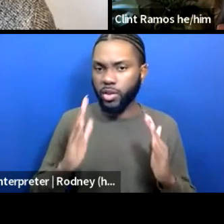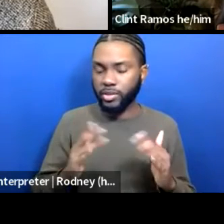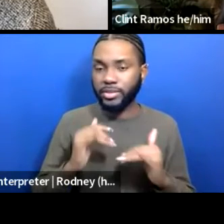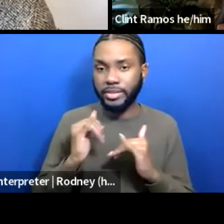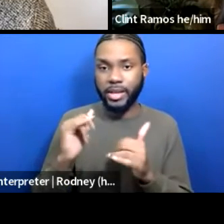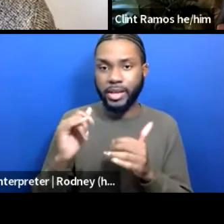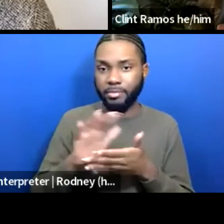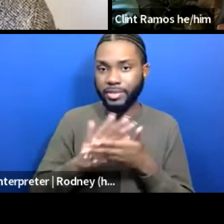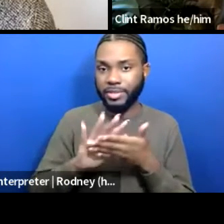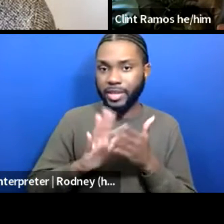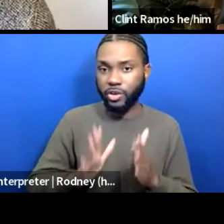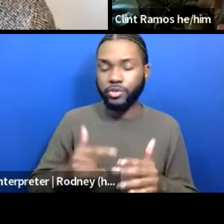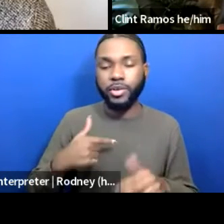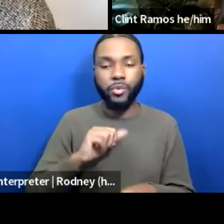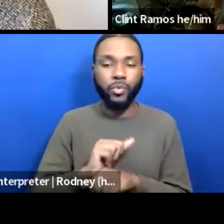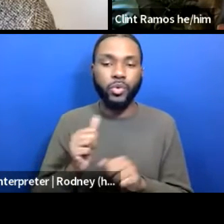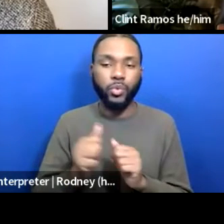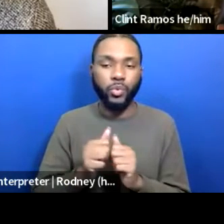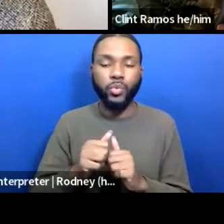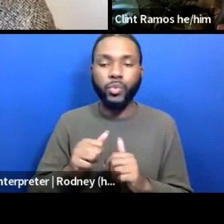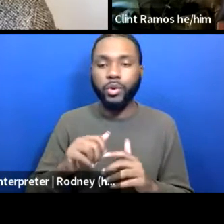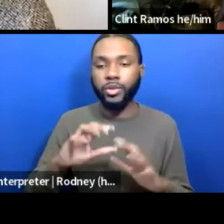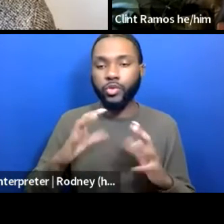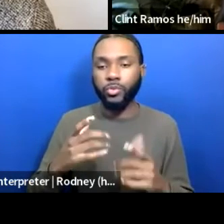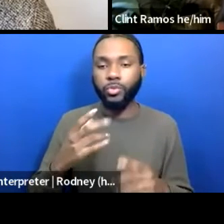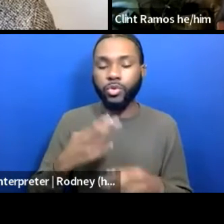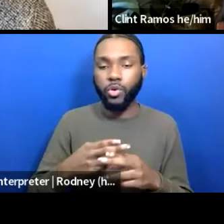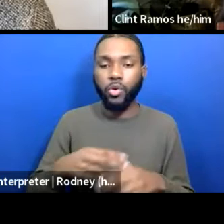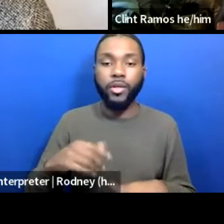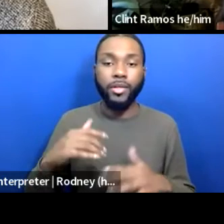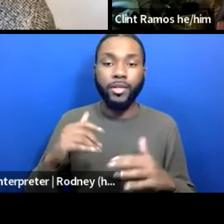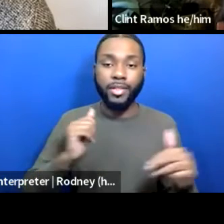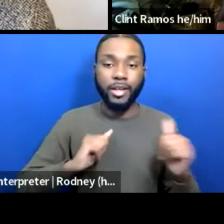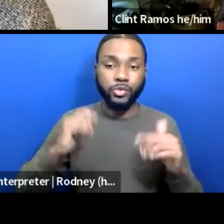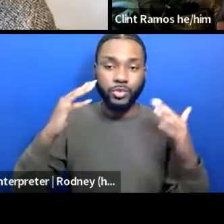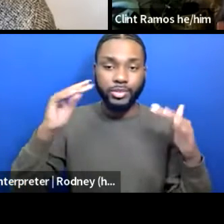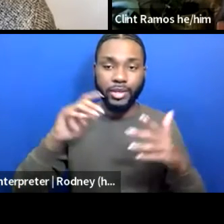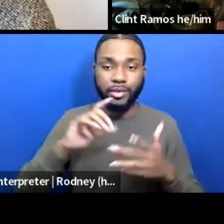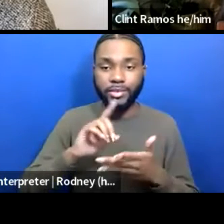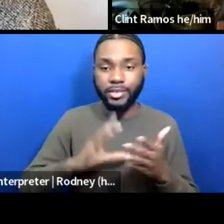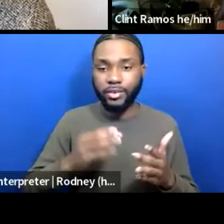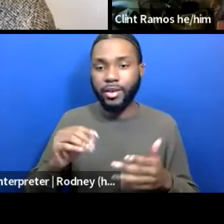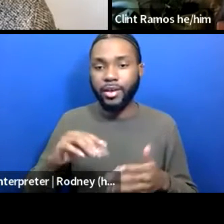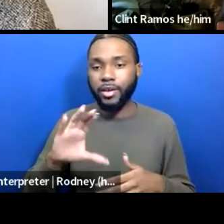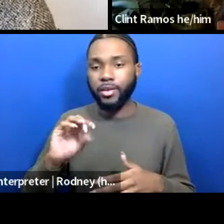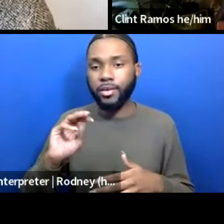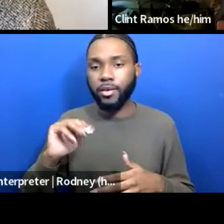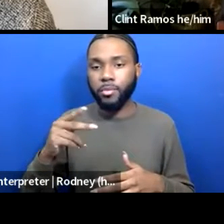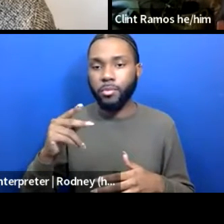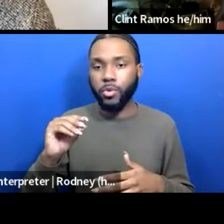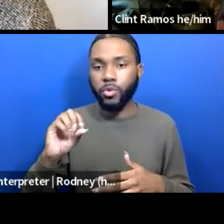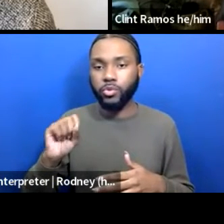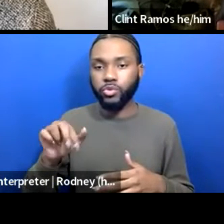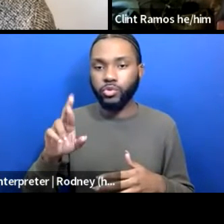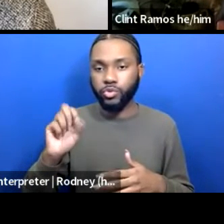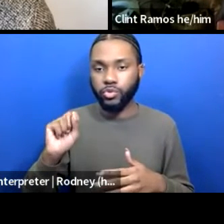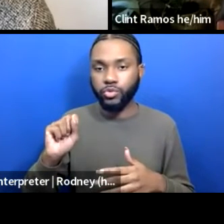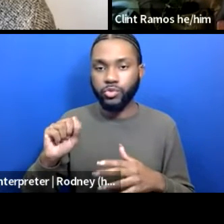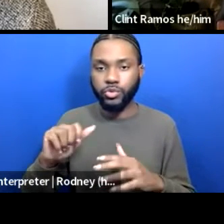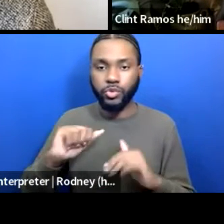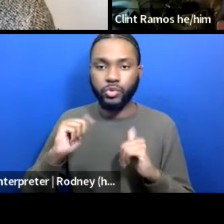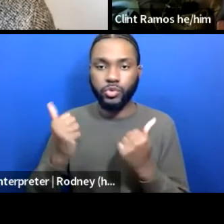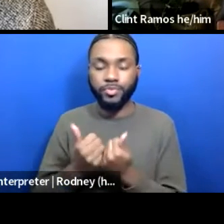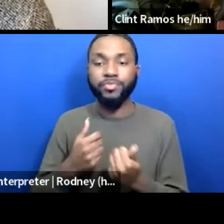work with an organization called Theatrical Sound Designers and Composers Association. And I looked around and I all of us and we were all exhausted.